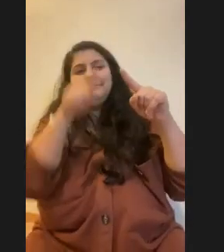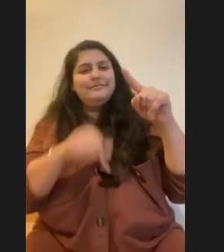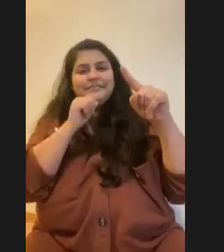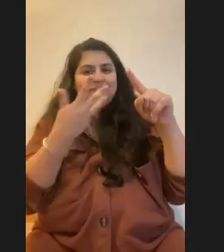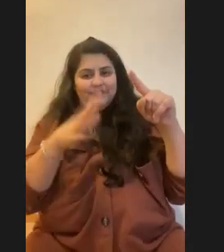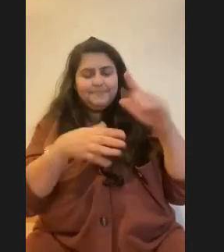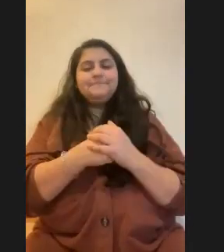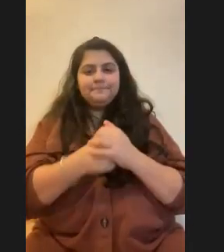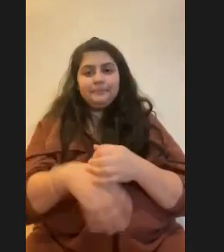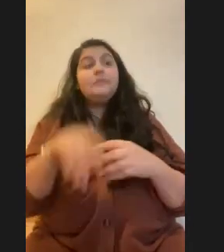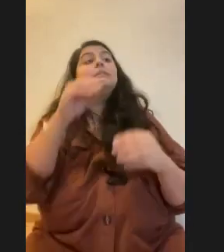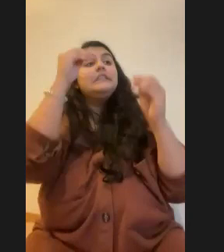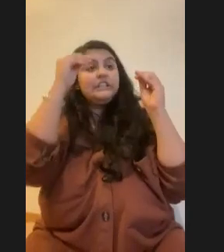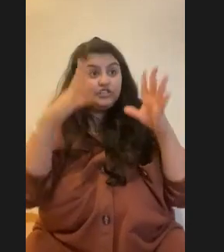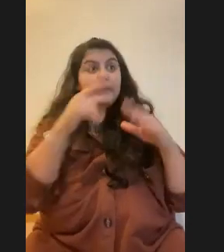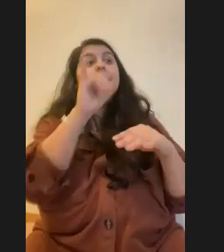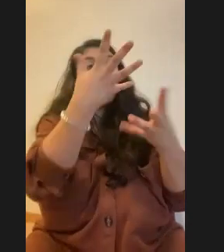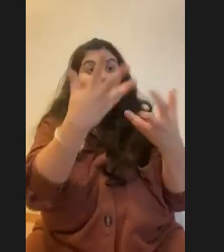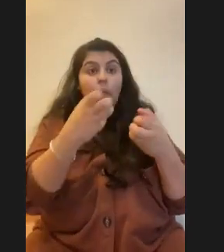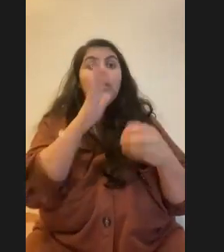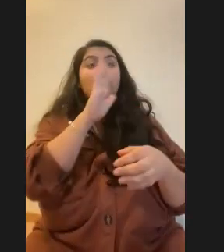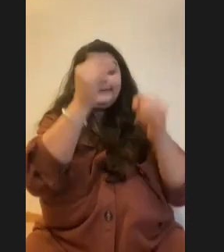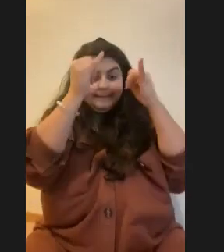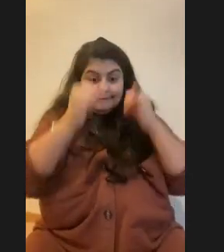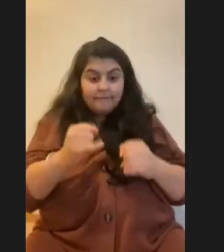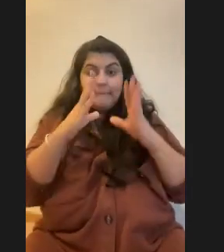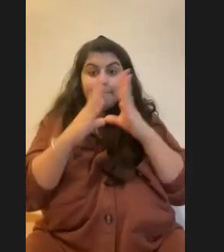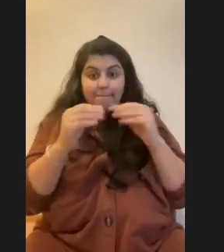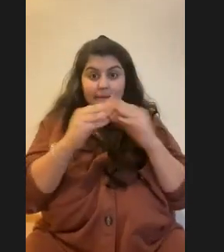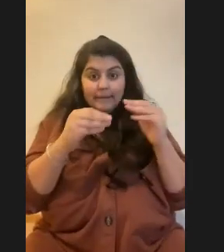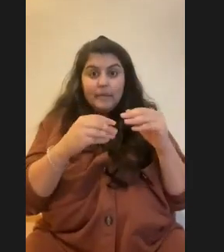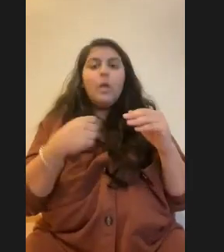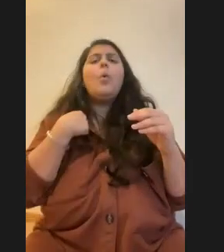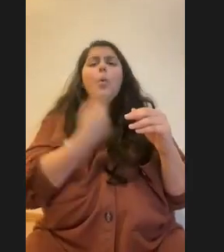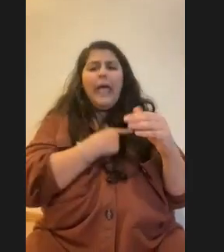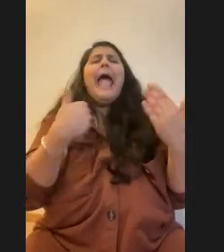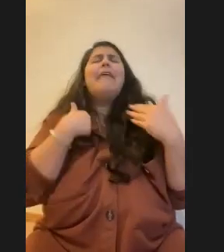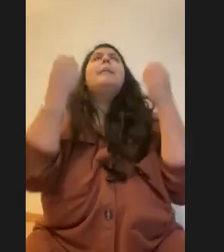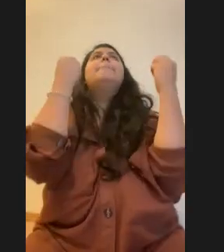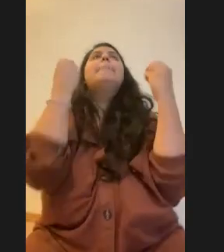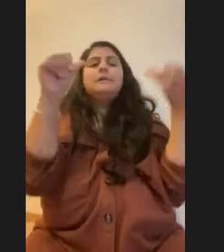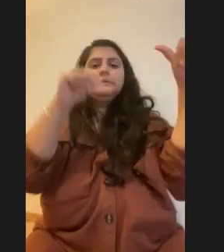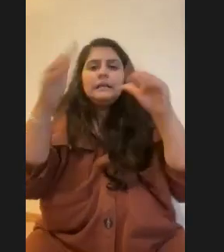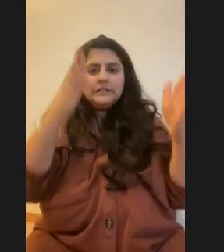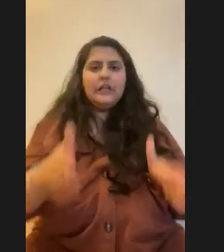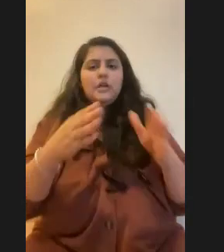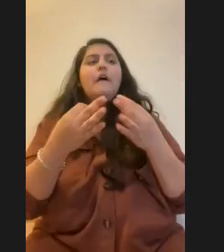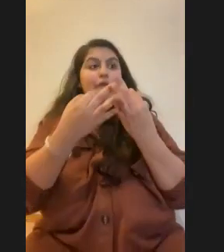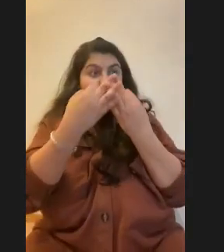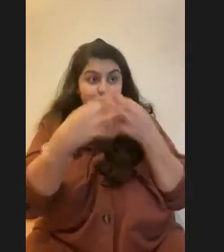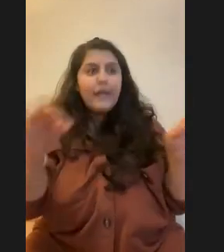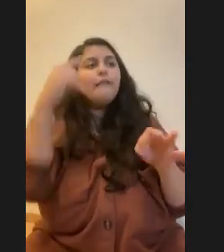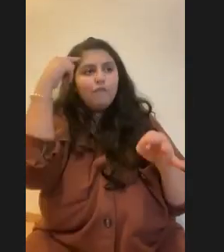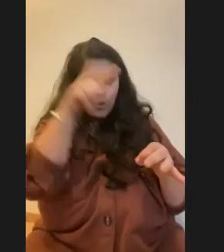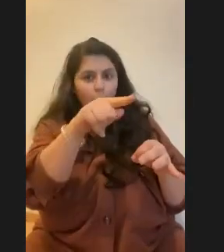teachers, if you want to have your own session with just your class, we have so many scientists available for free for you. So if you want to sign up for a session,